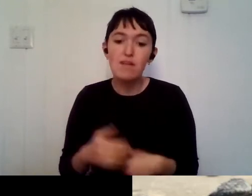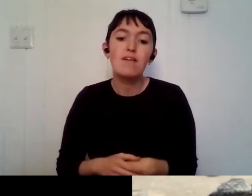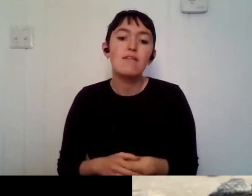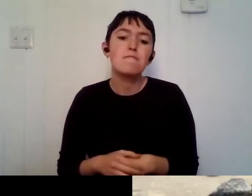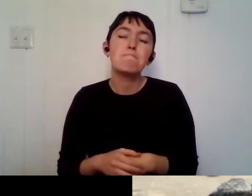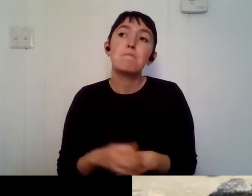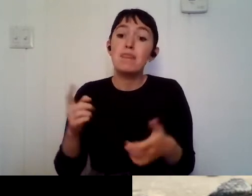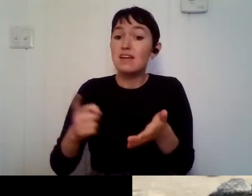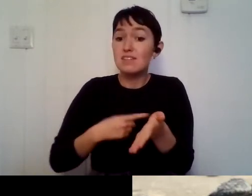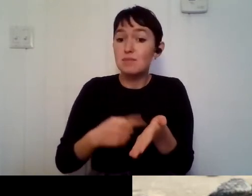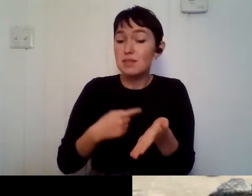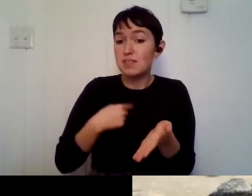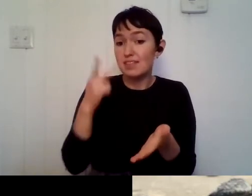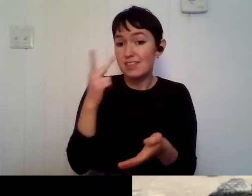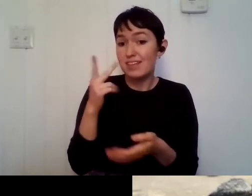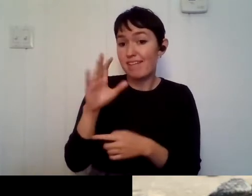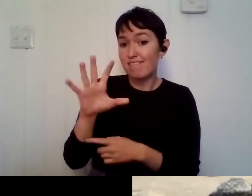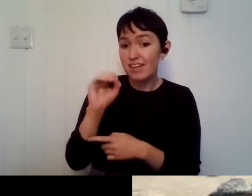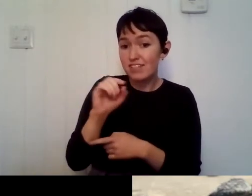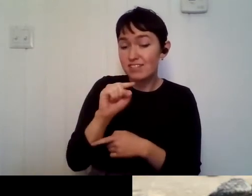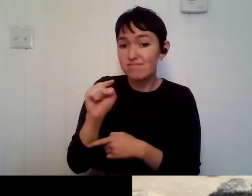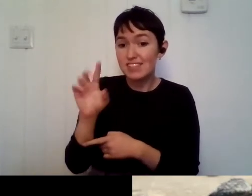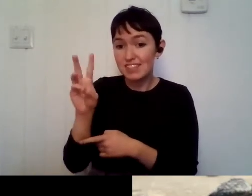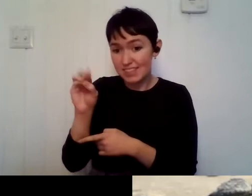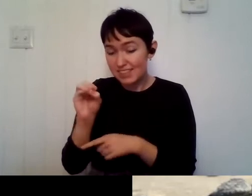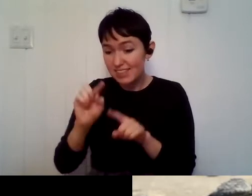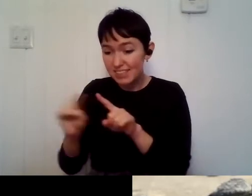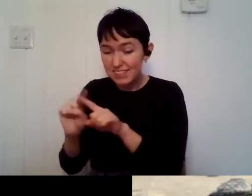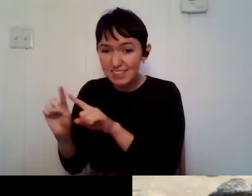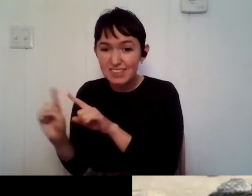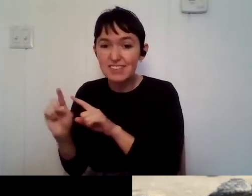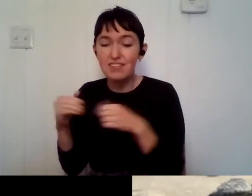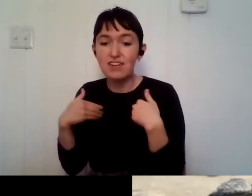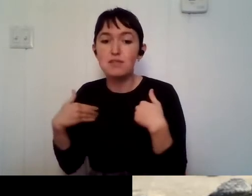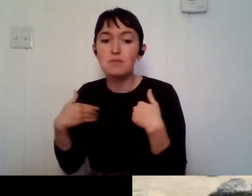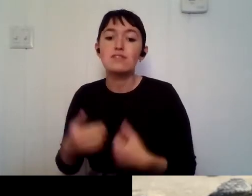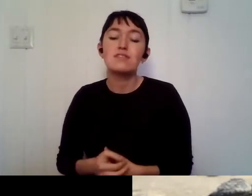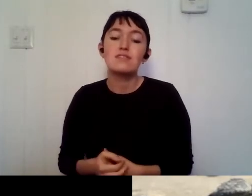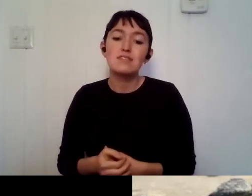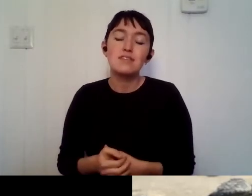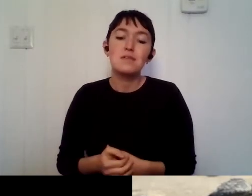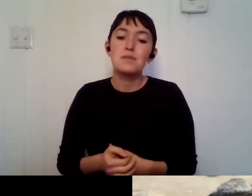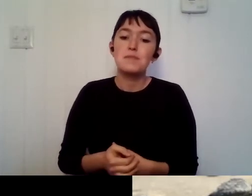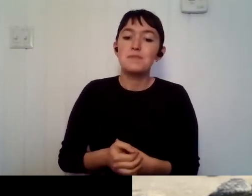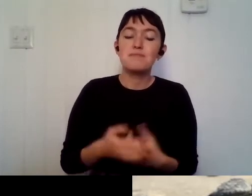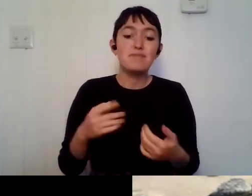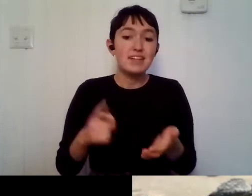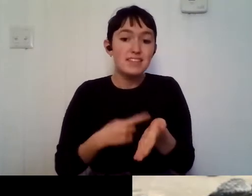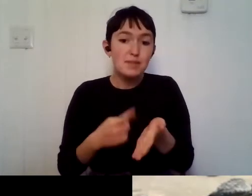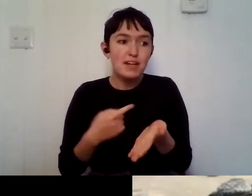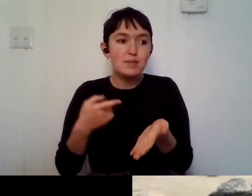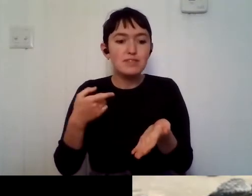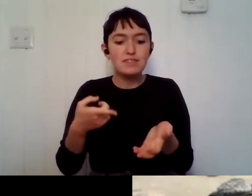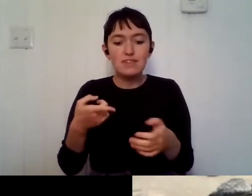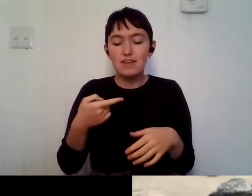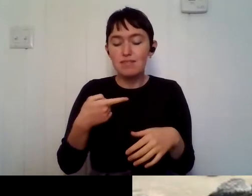different animals. Um, and sometimes like it's not necessarily the intended animal I'm working with. Sometimes it's like, I'm working with sea